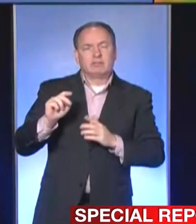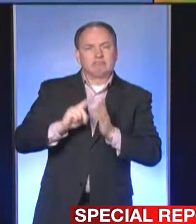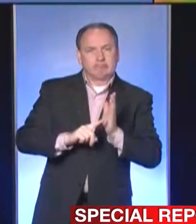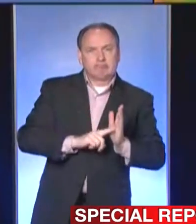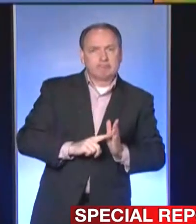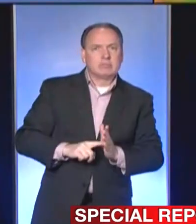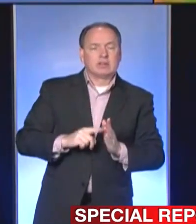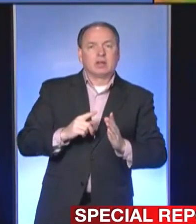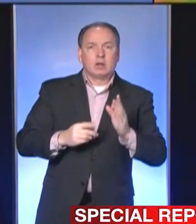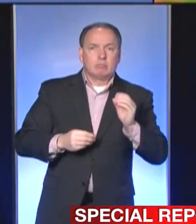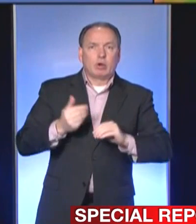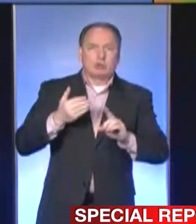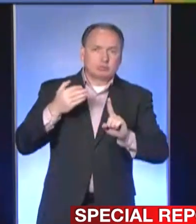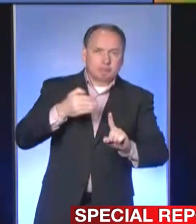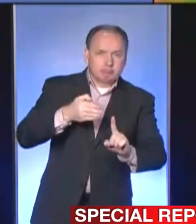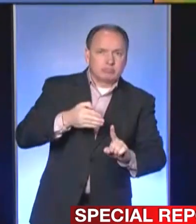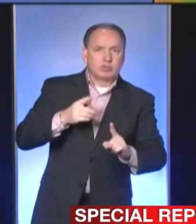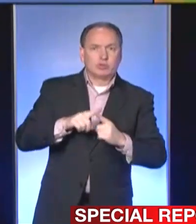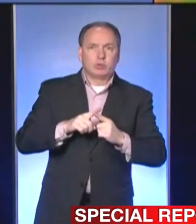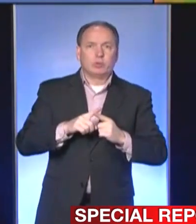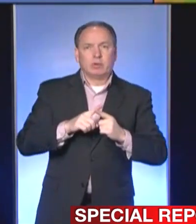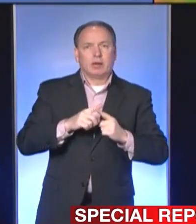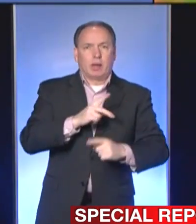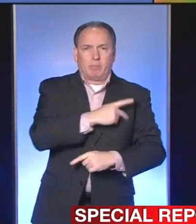is directed at symptomatic patients.